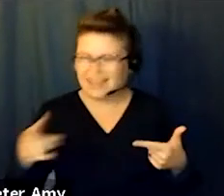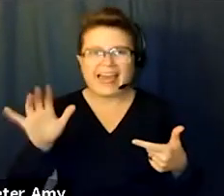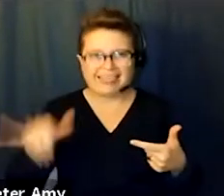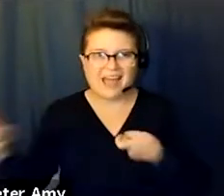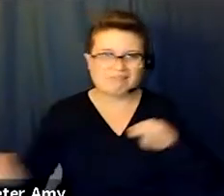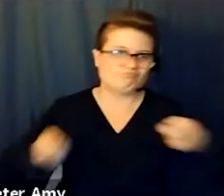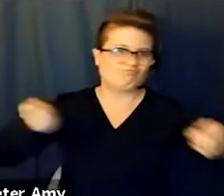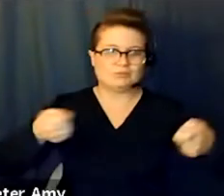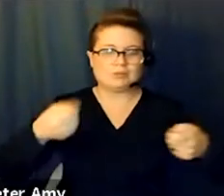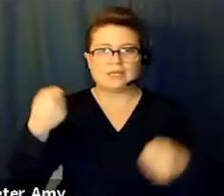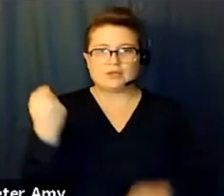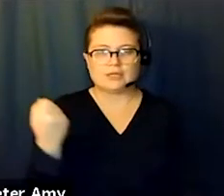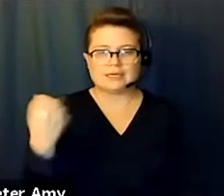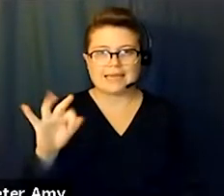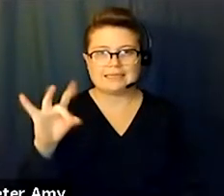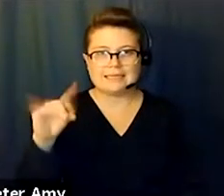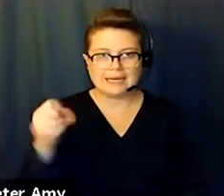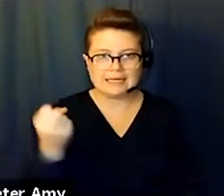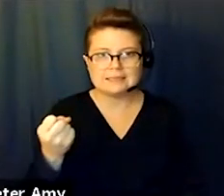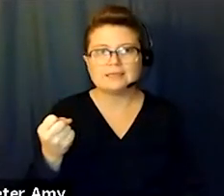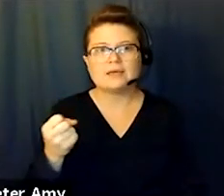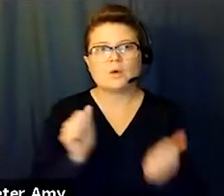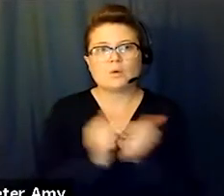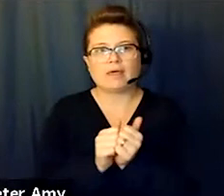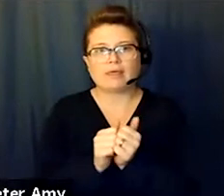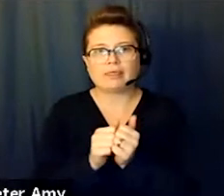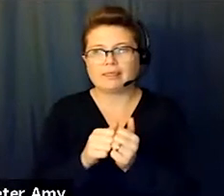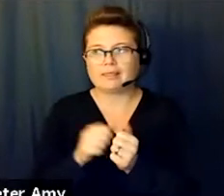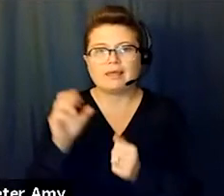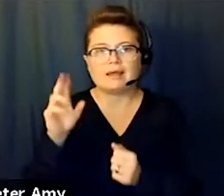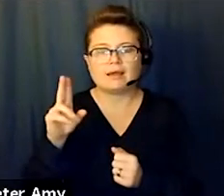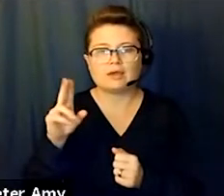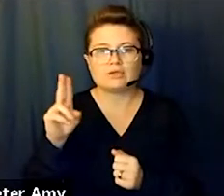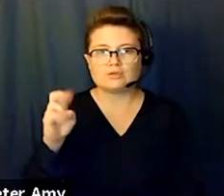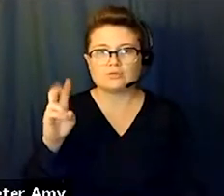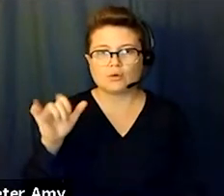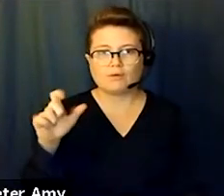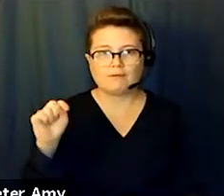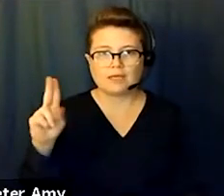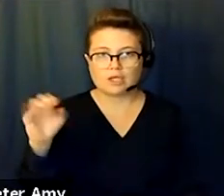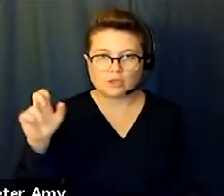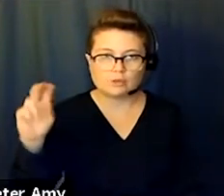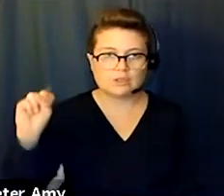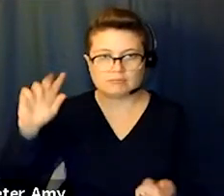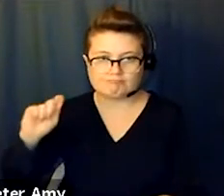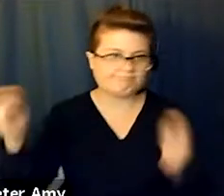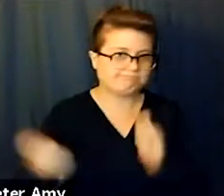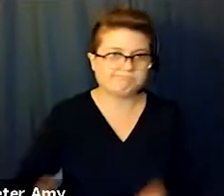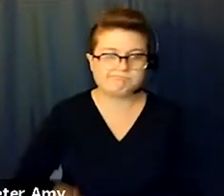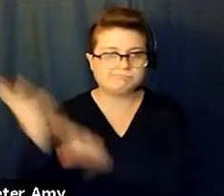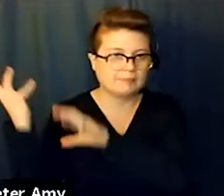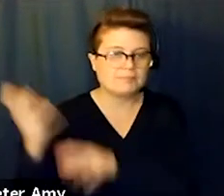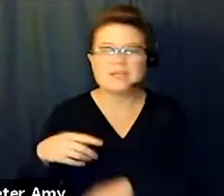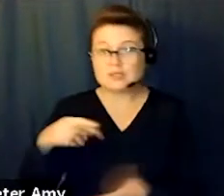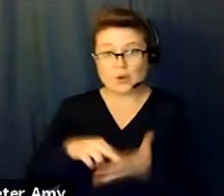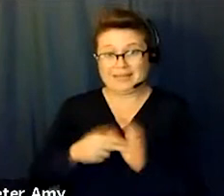in the 1980s with the color revolutions, with the overthrow of the Soviet Union, and to this day remains the dominant and most